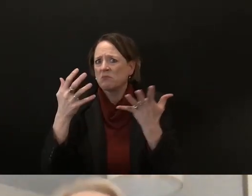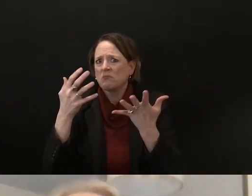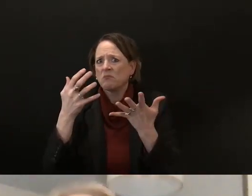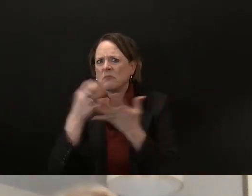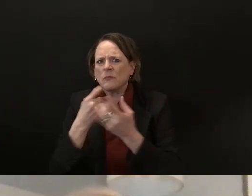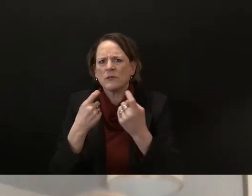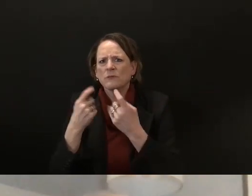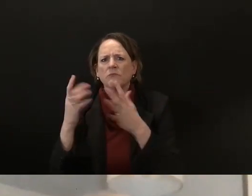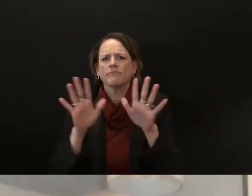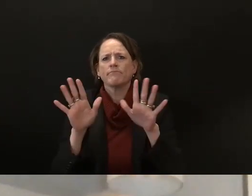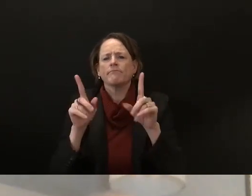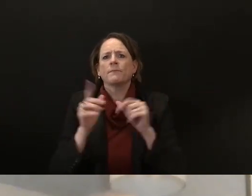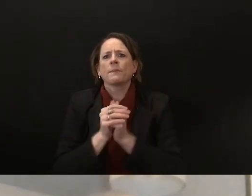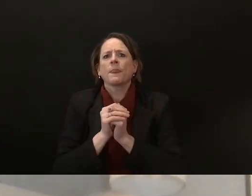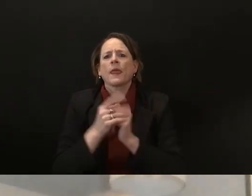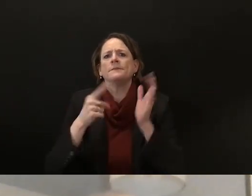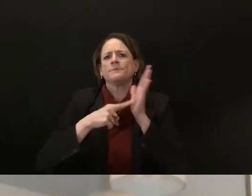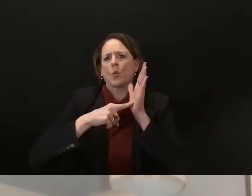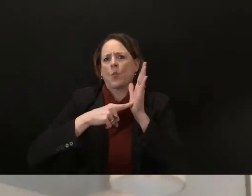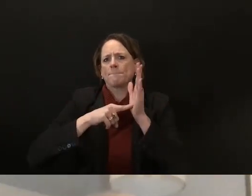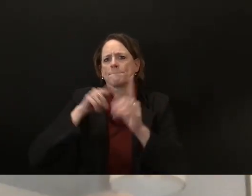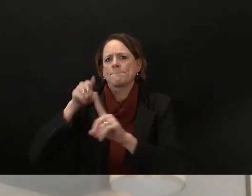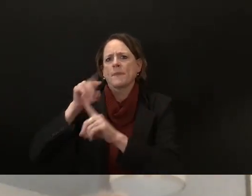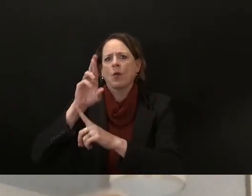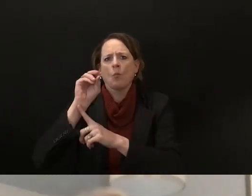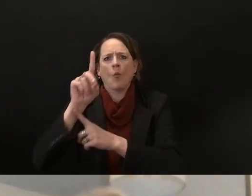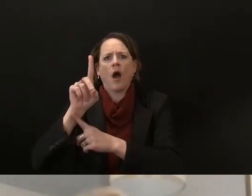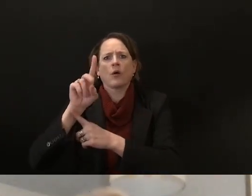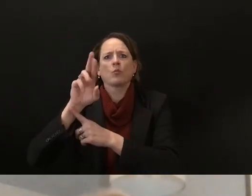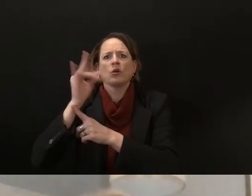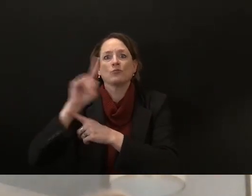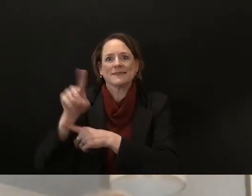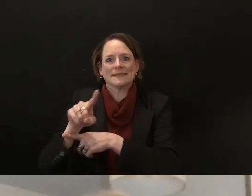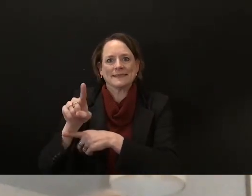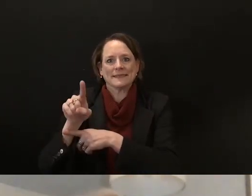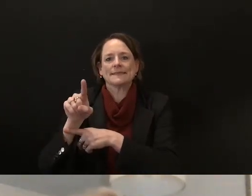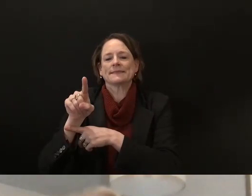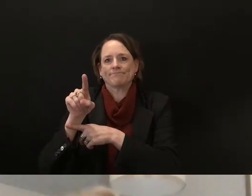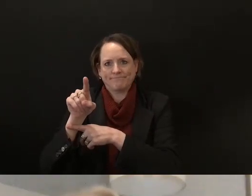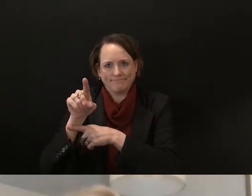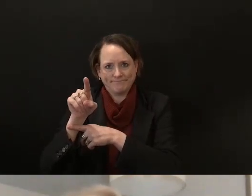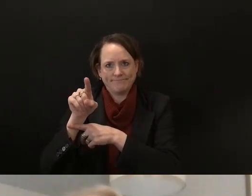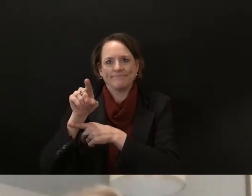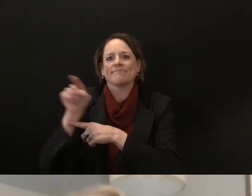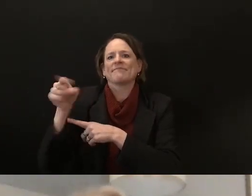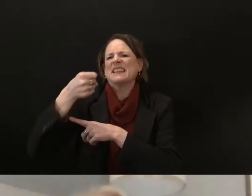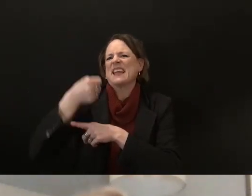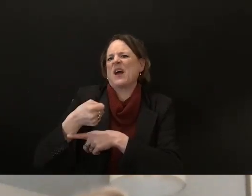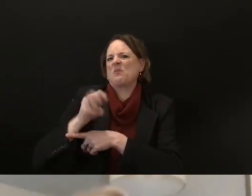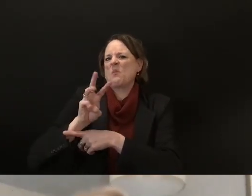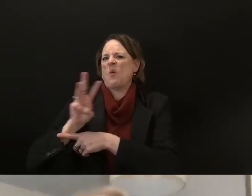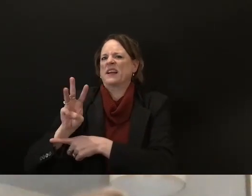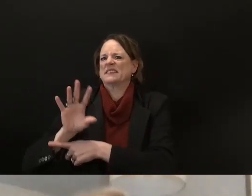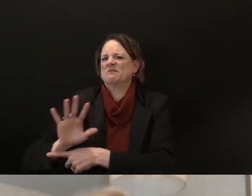rodriguez who's joined uh she has the suburbs to the south of to kind of the south and west areas um so the other you know so